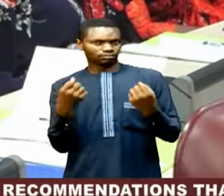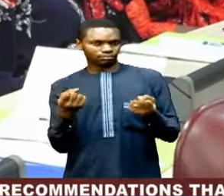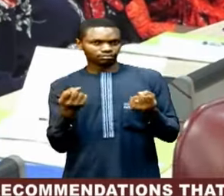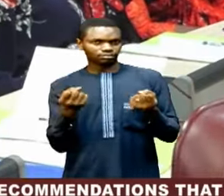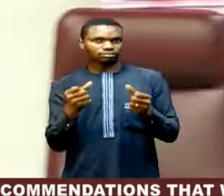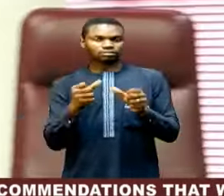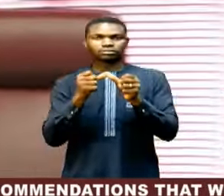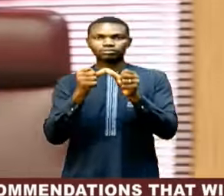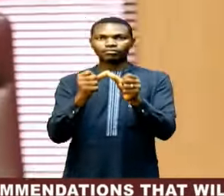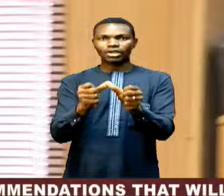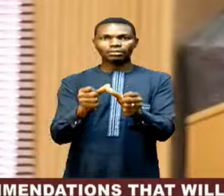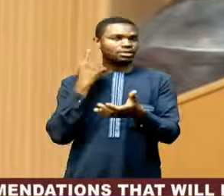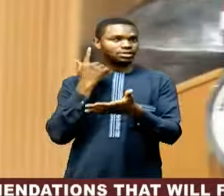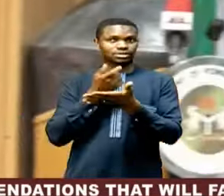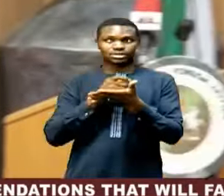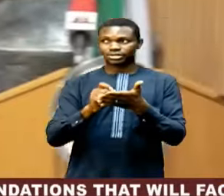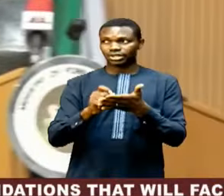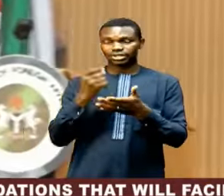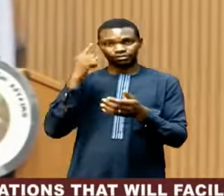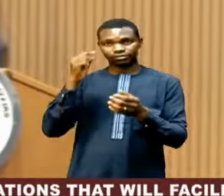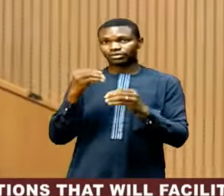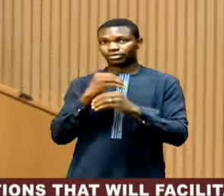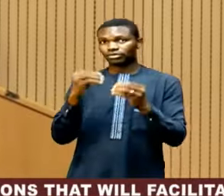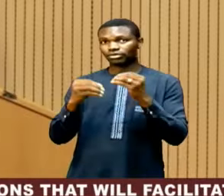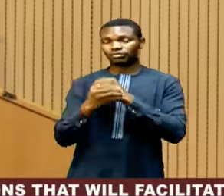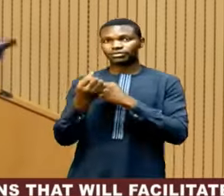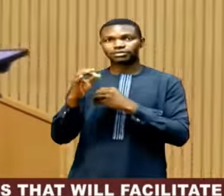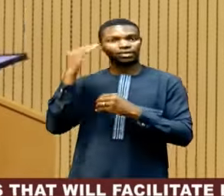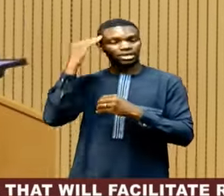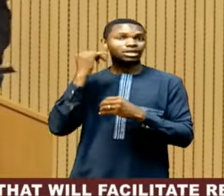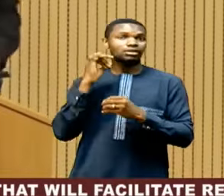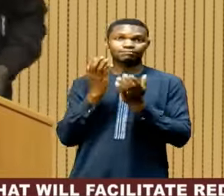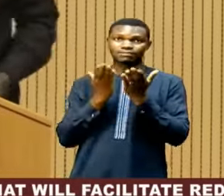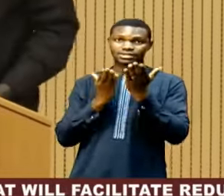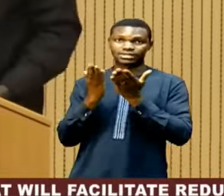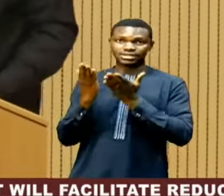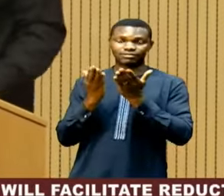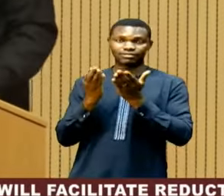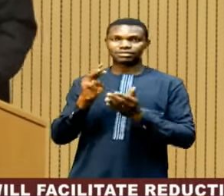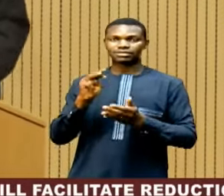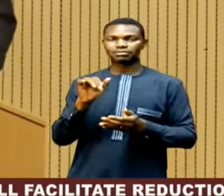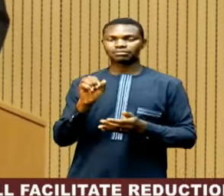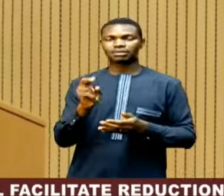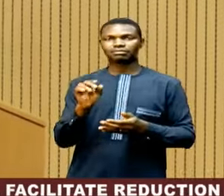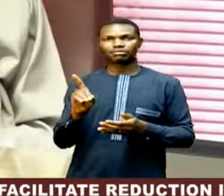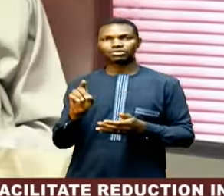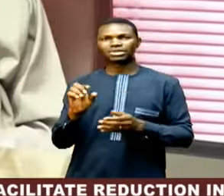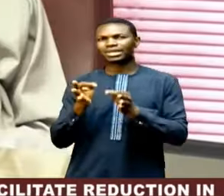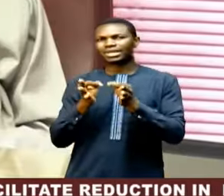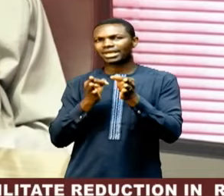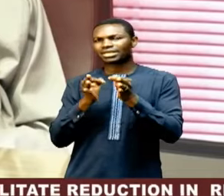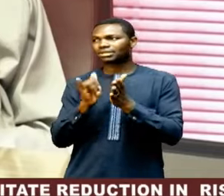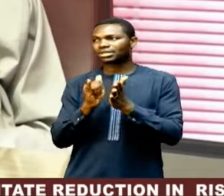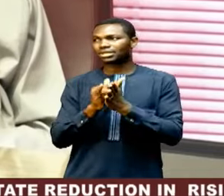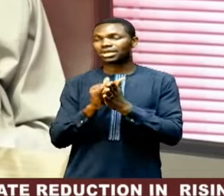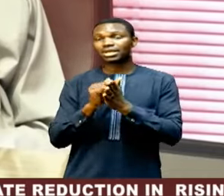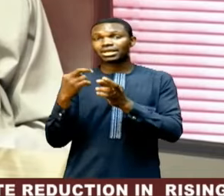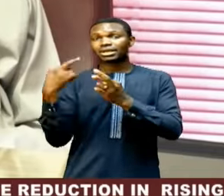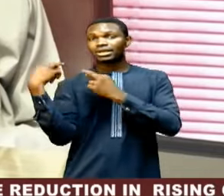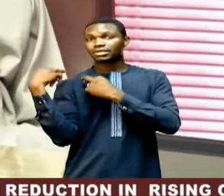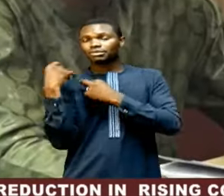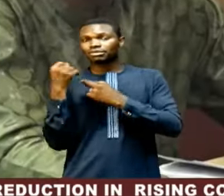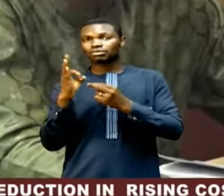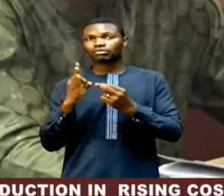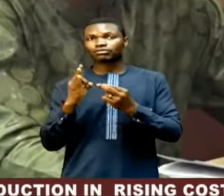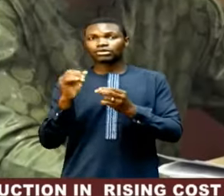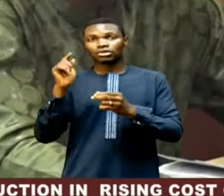Secretary, Service Welfare Office, Office of the Head of the Civil Service of the Federation, Mamu Adankambari, says the roles civil servants play